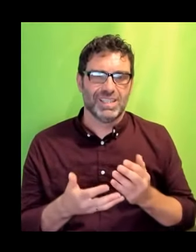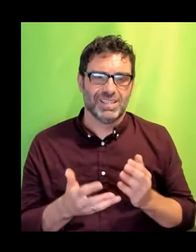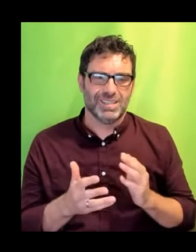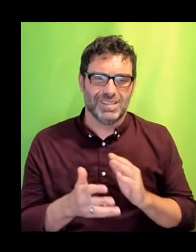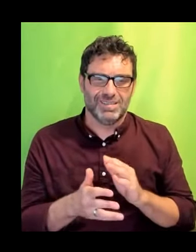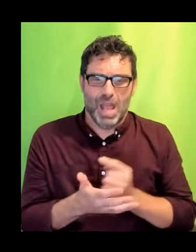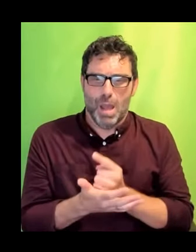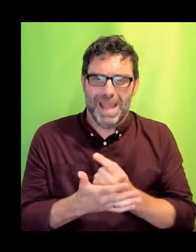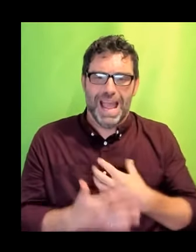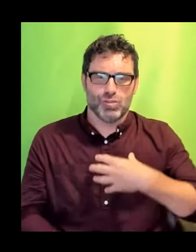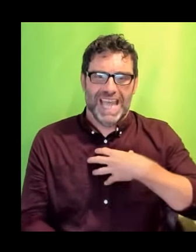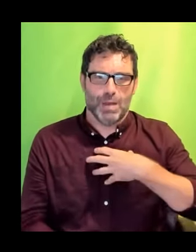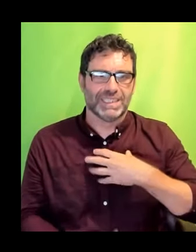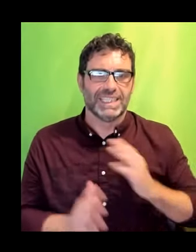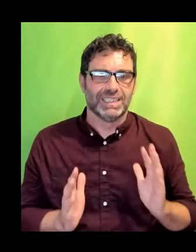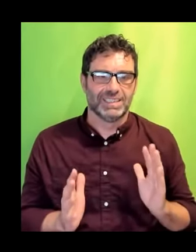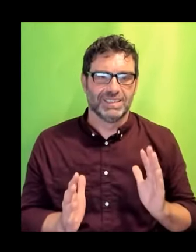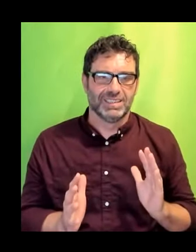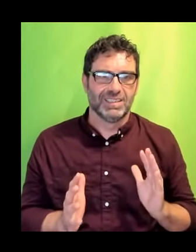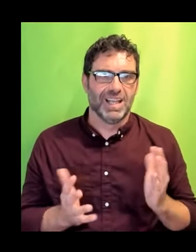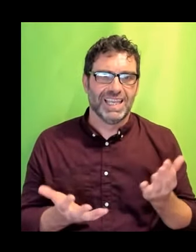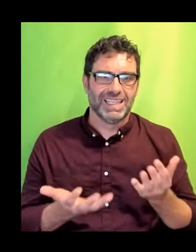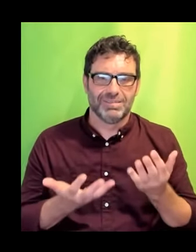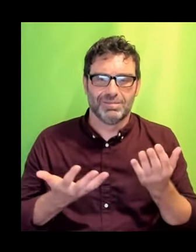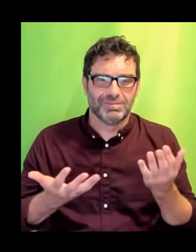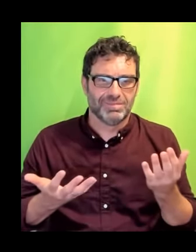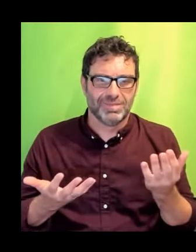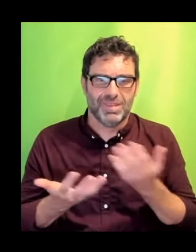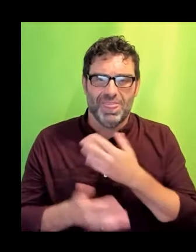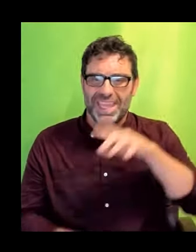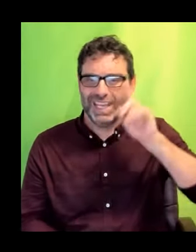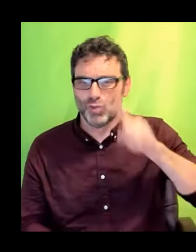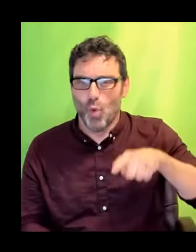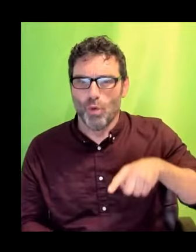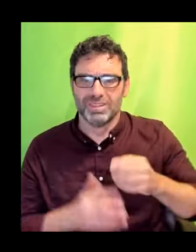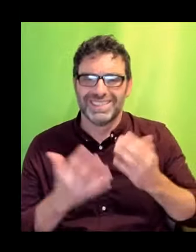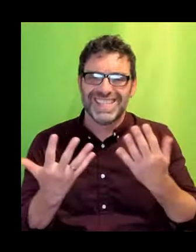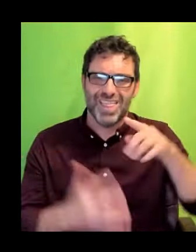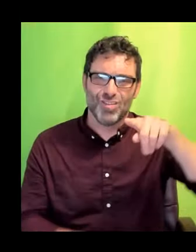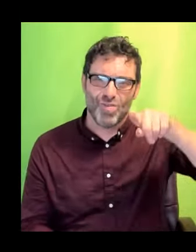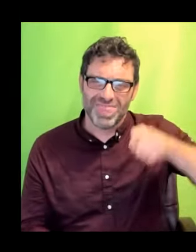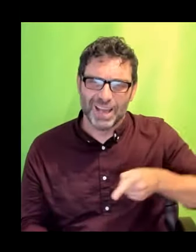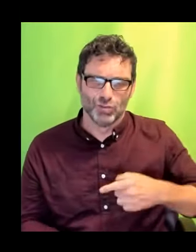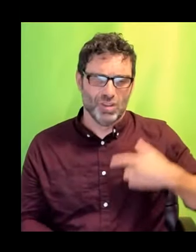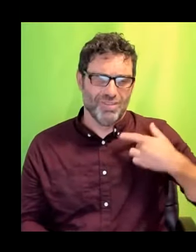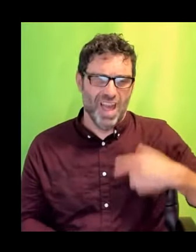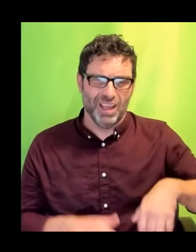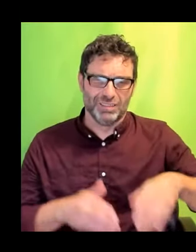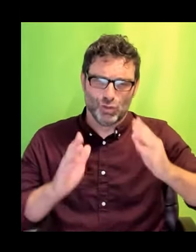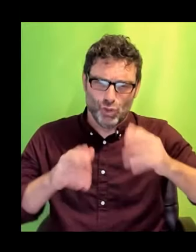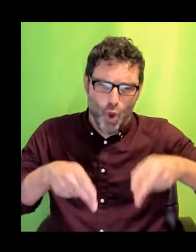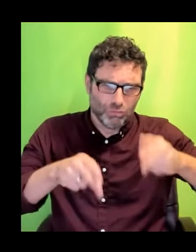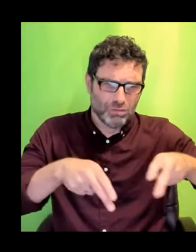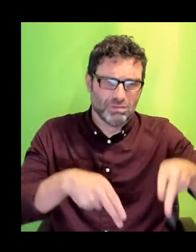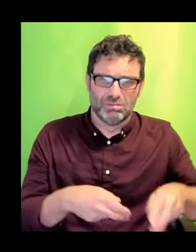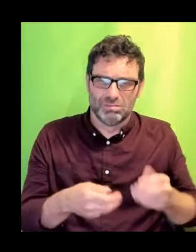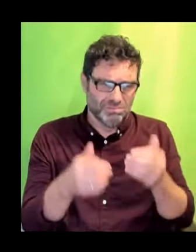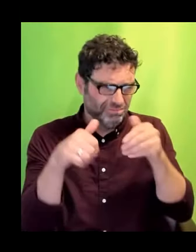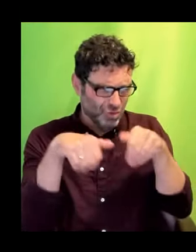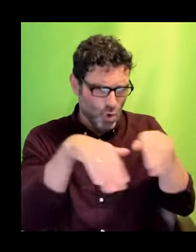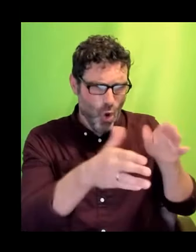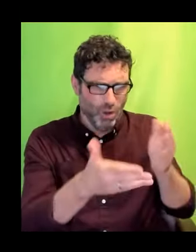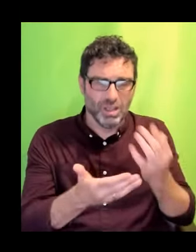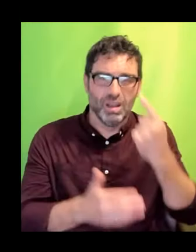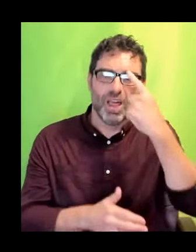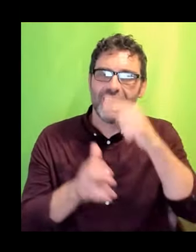unnecessary deaths of tens of thousands. And the time has come for TV to change. To reflect the experience of